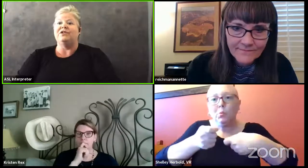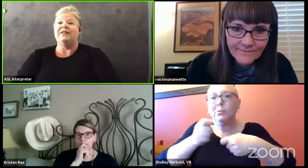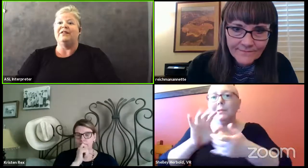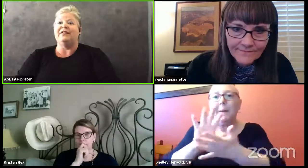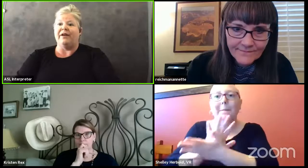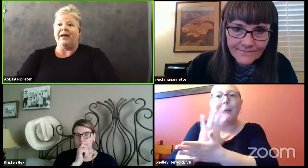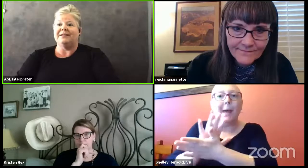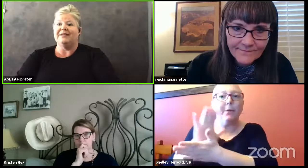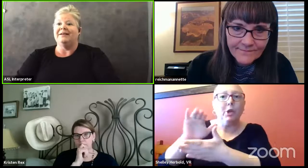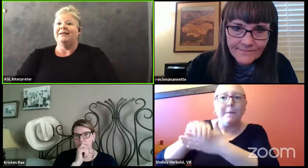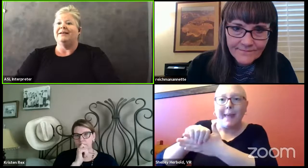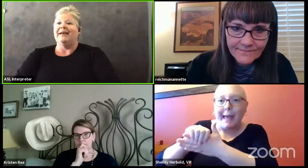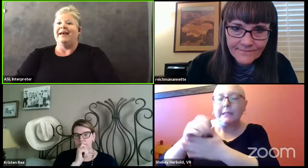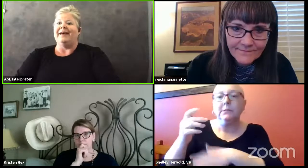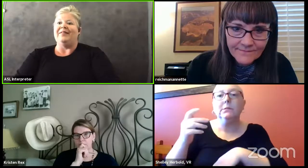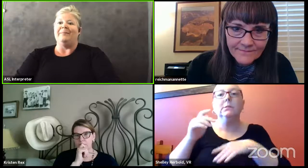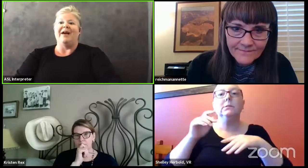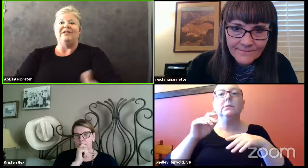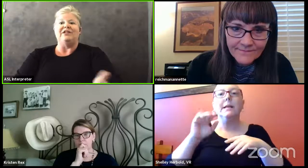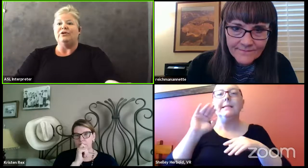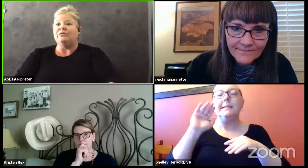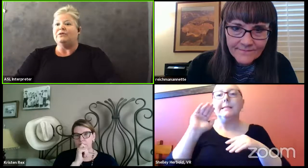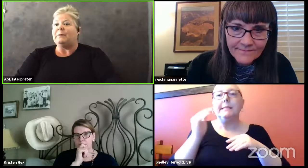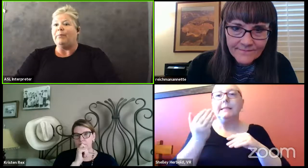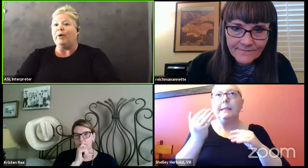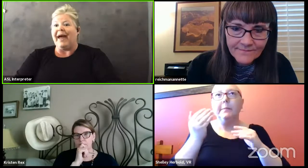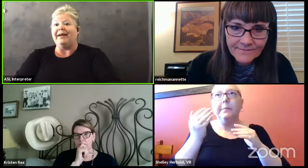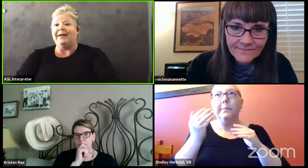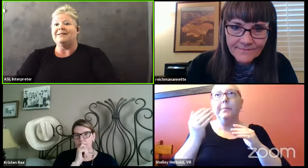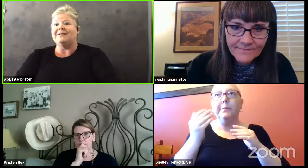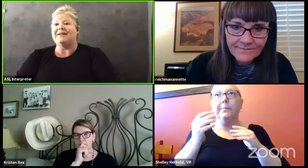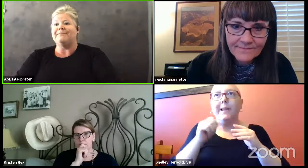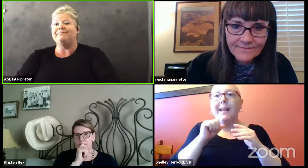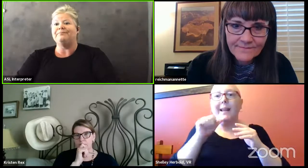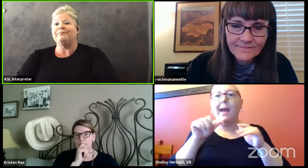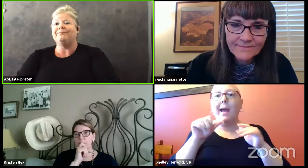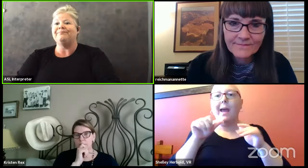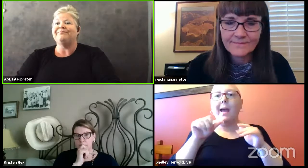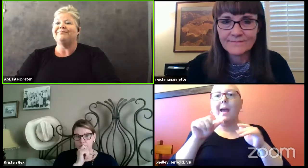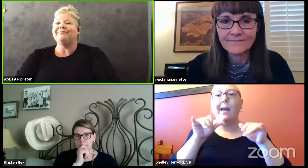maybe to the internet and them having to use paper packets.